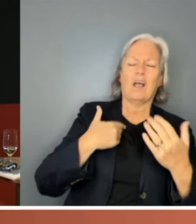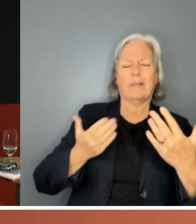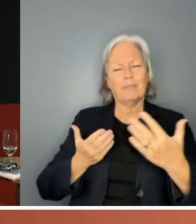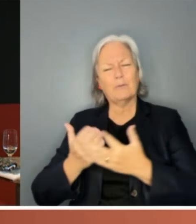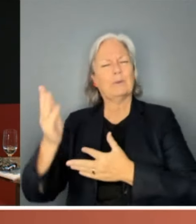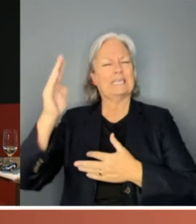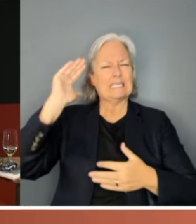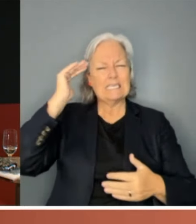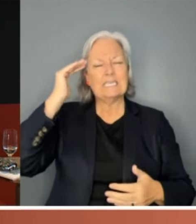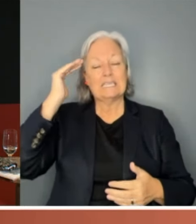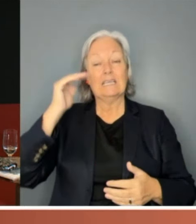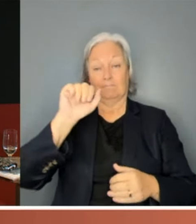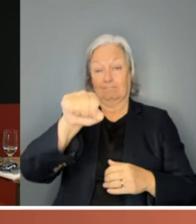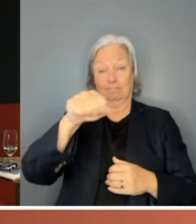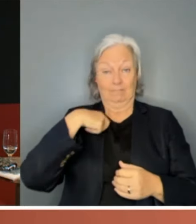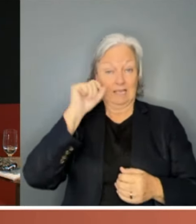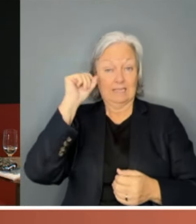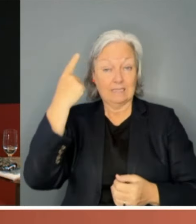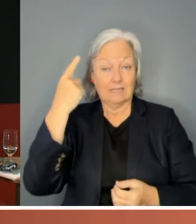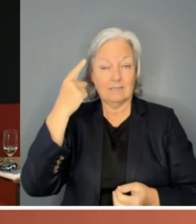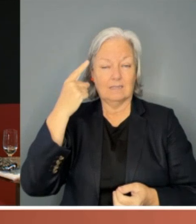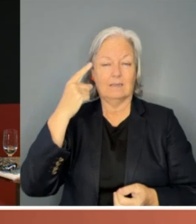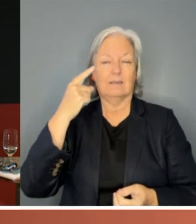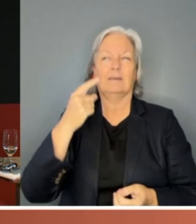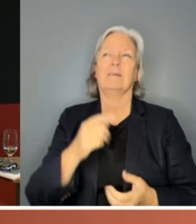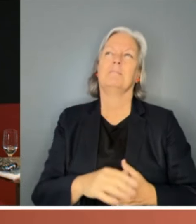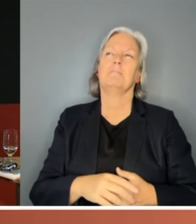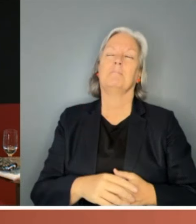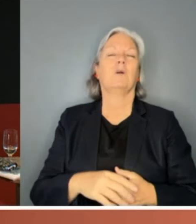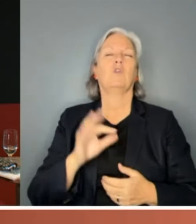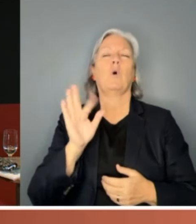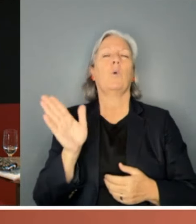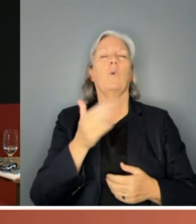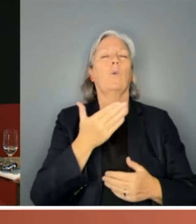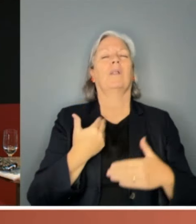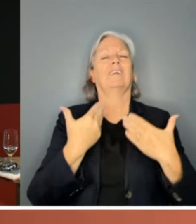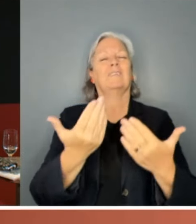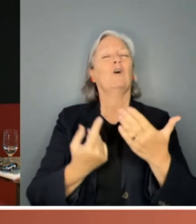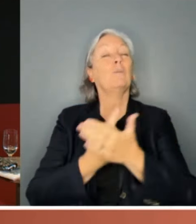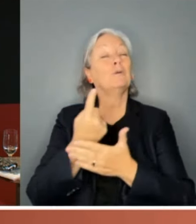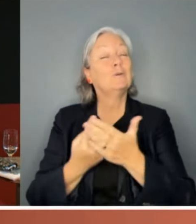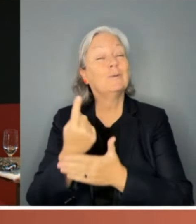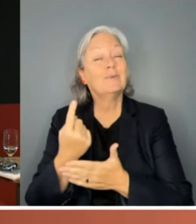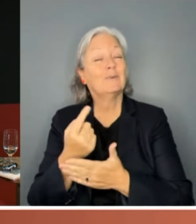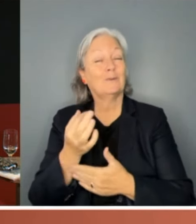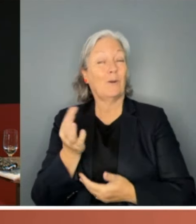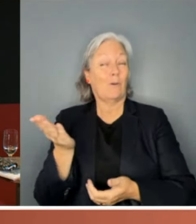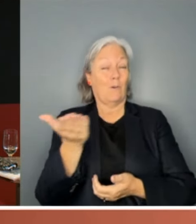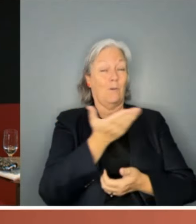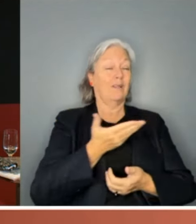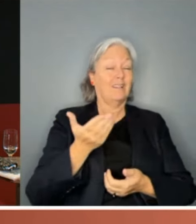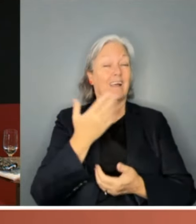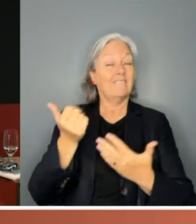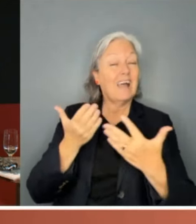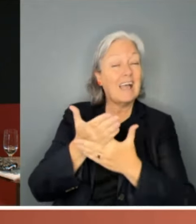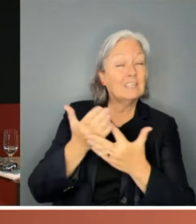really do. But not everyone gets those opportunities. know, not everyone gets access to the sort